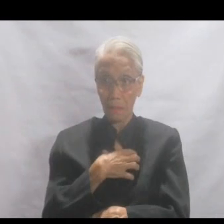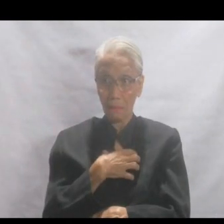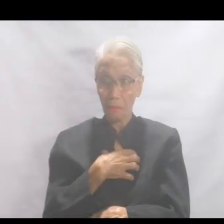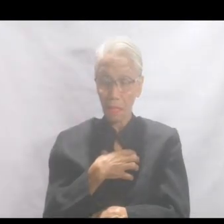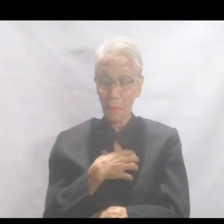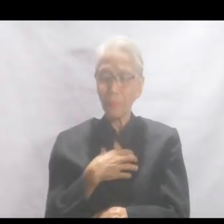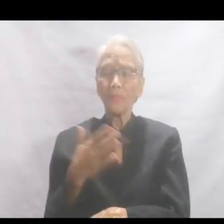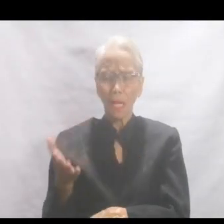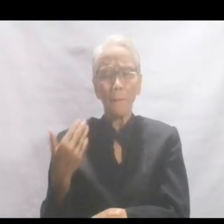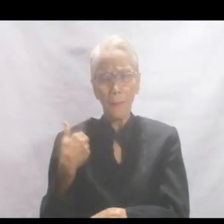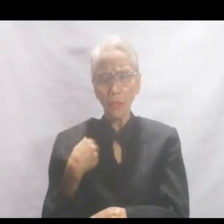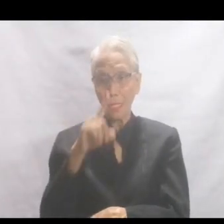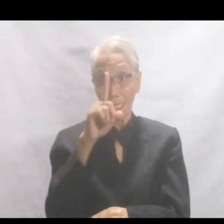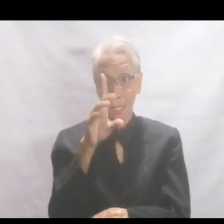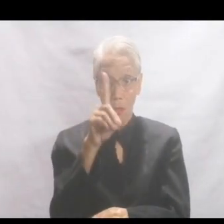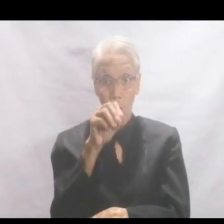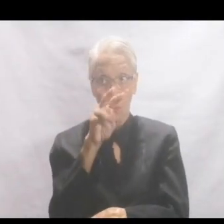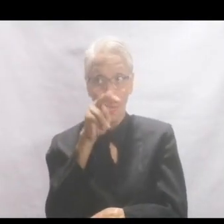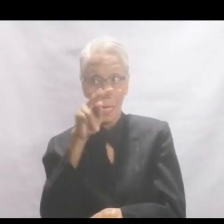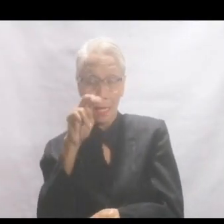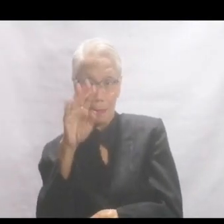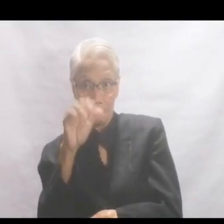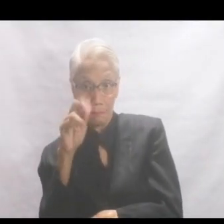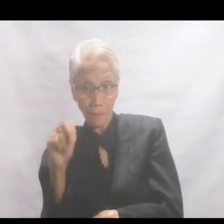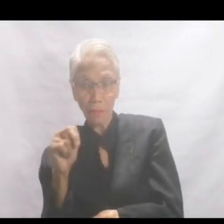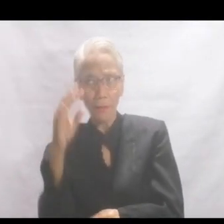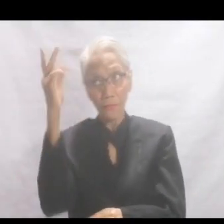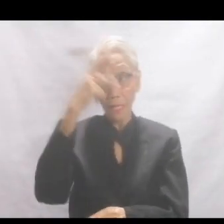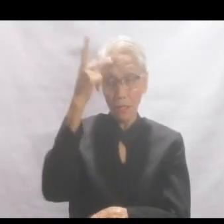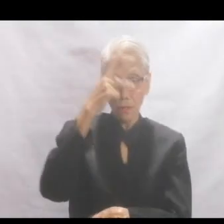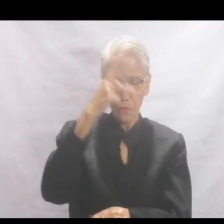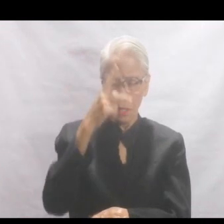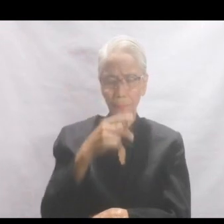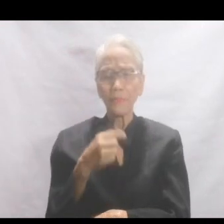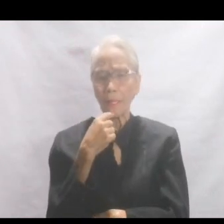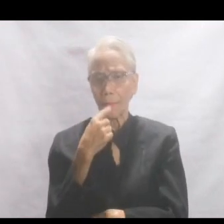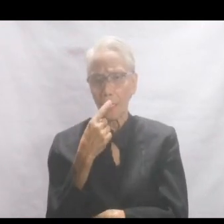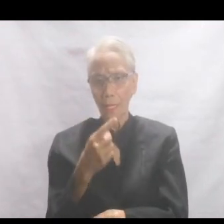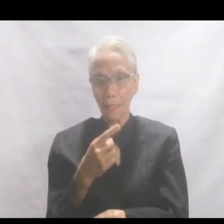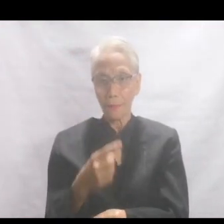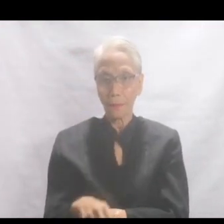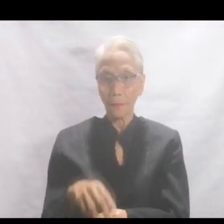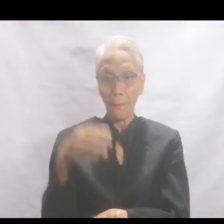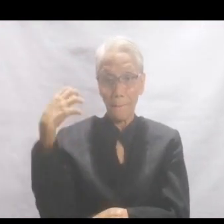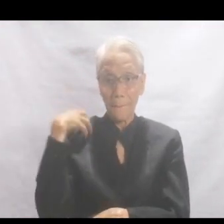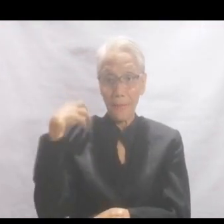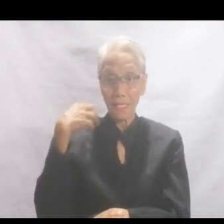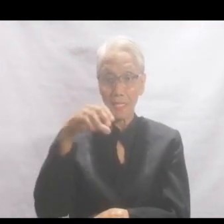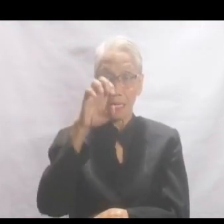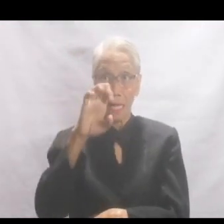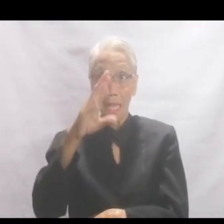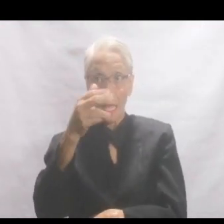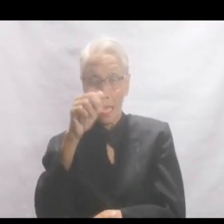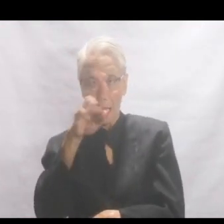At alam niyo, to the point ang sabi ng isang Dominican German theologian, philosopher and mystic, si Meister Eckhart. Kilala